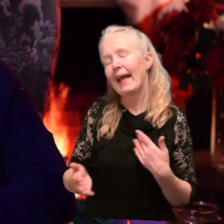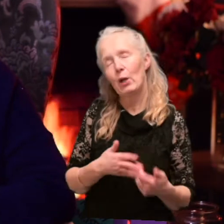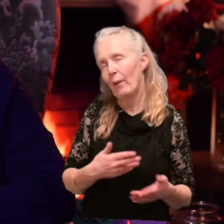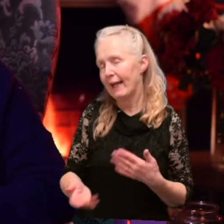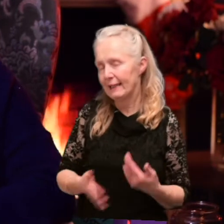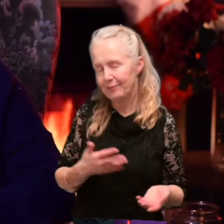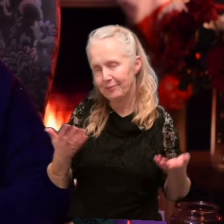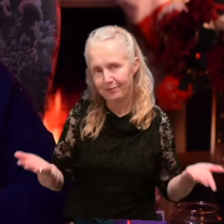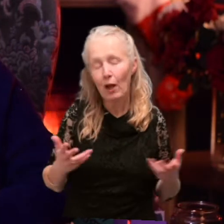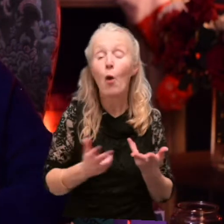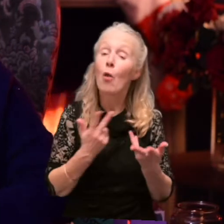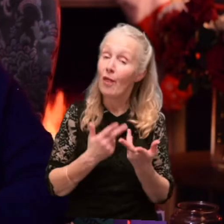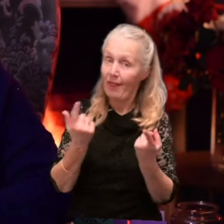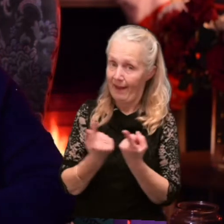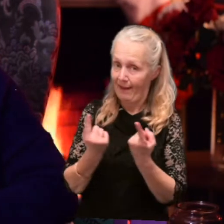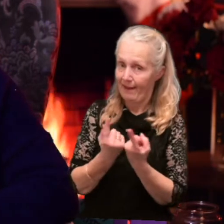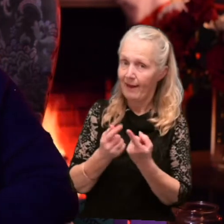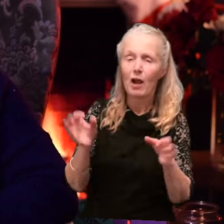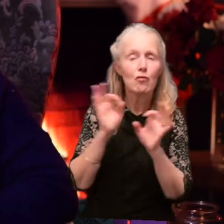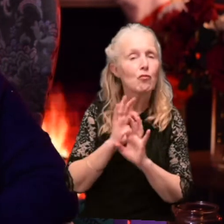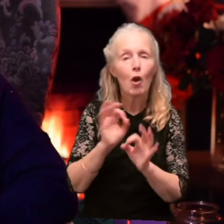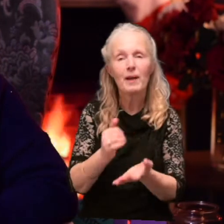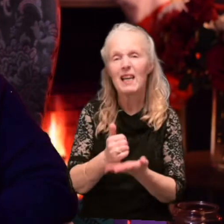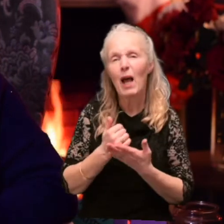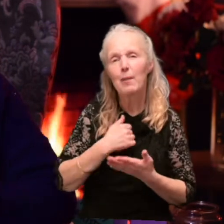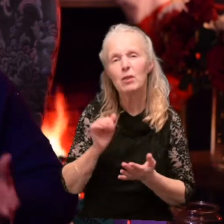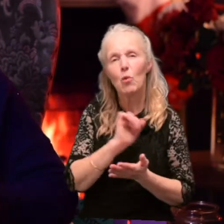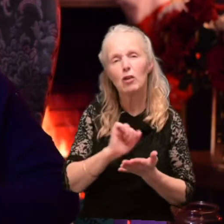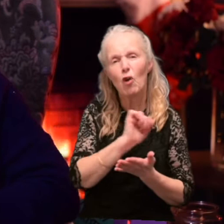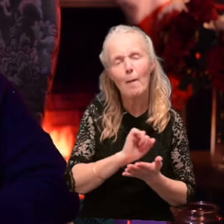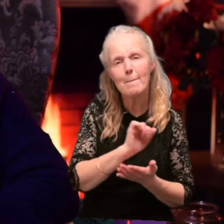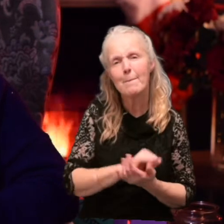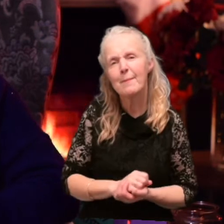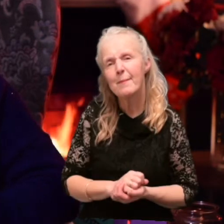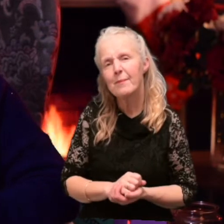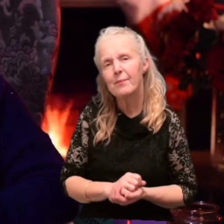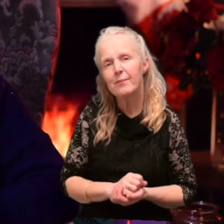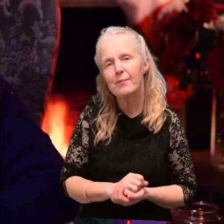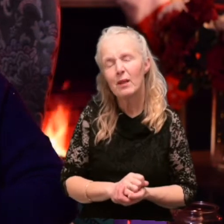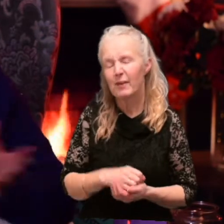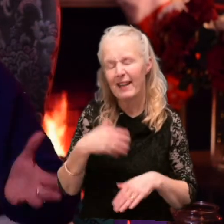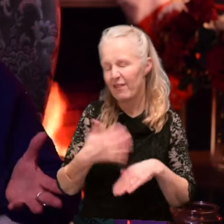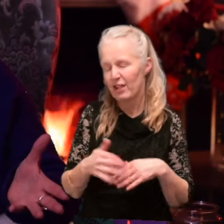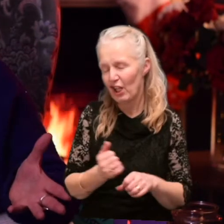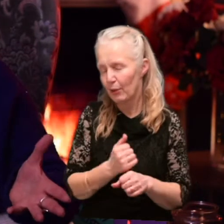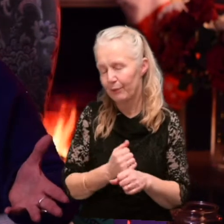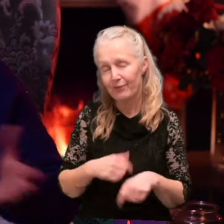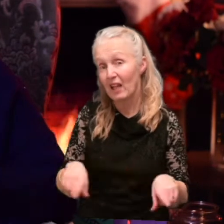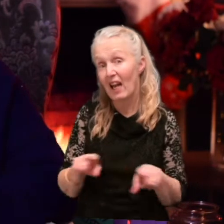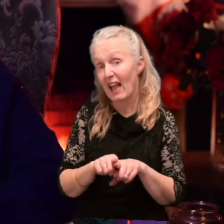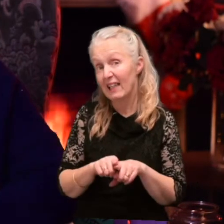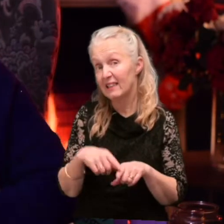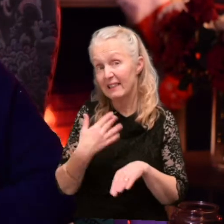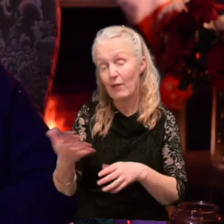Anyway, the other thing is that nobody helped me to wash up. Well, they never do. It's like they never bring mince